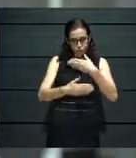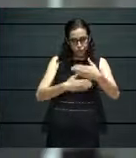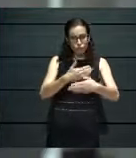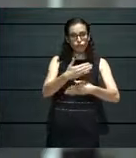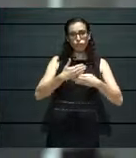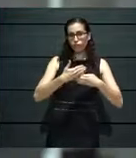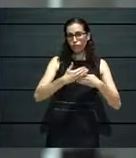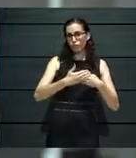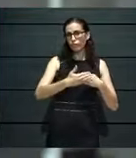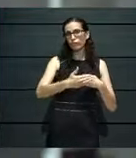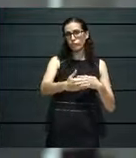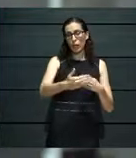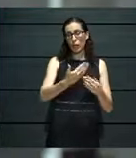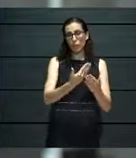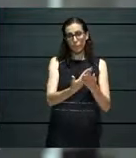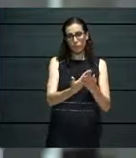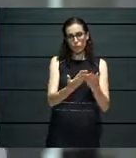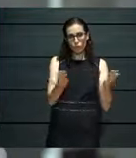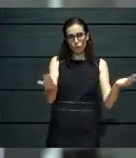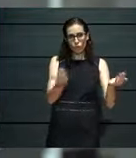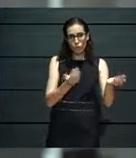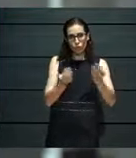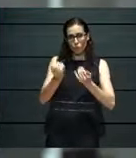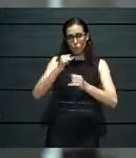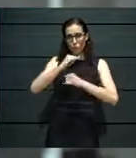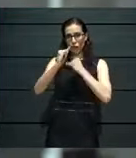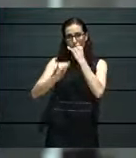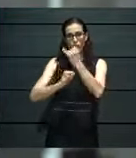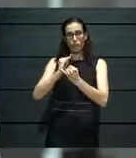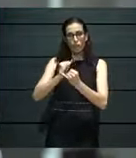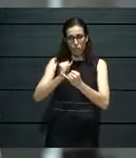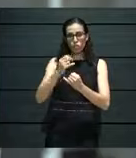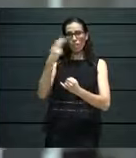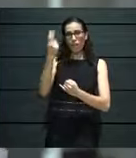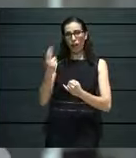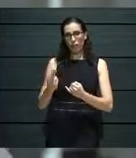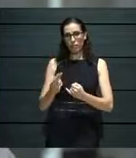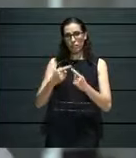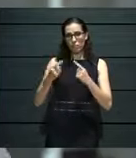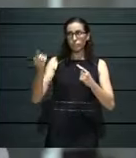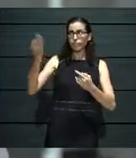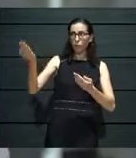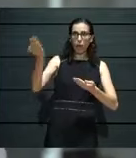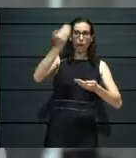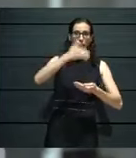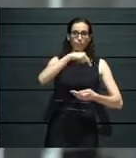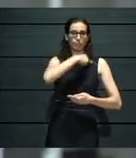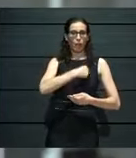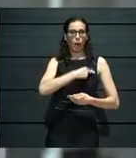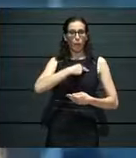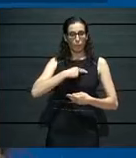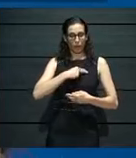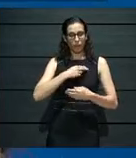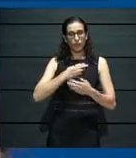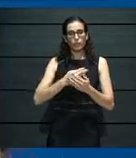constantly towards bringing international contemporary art scene to Malta, while simultaneously